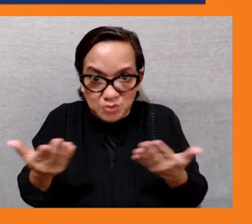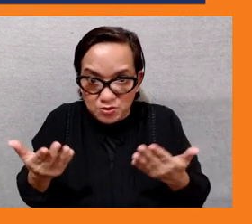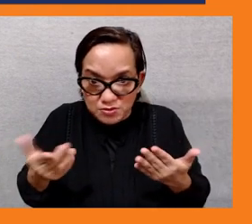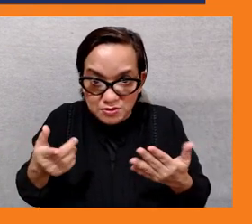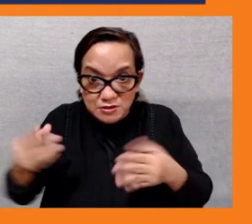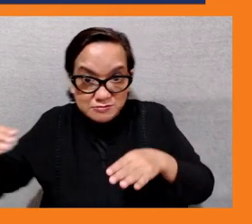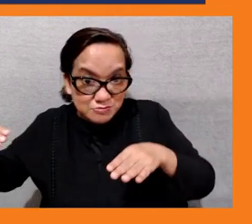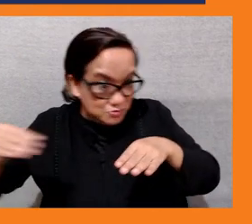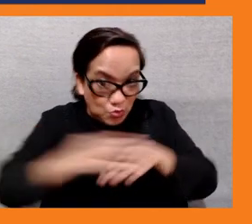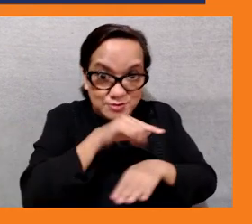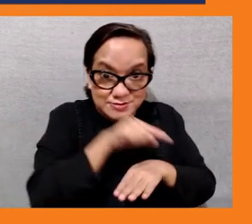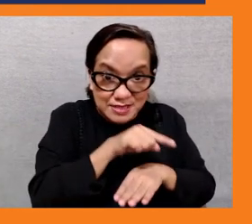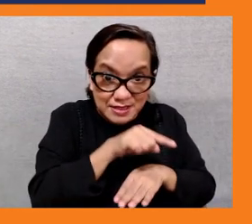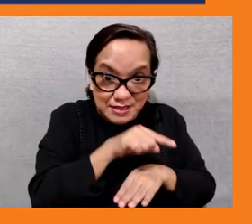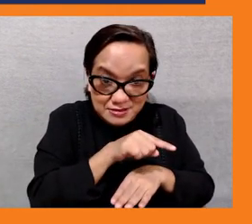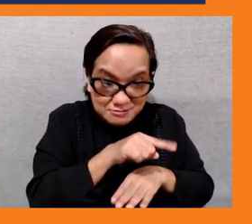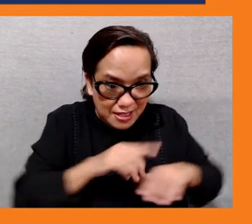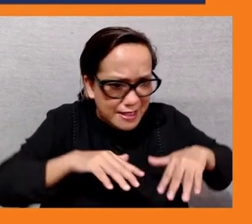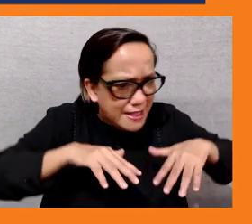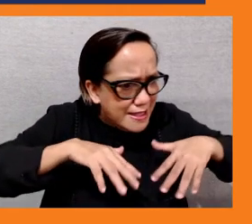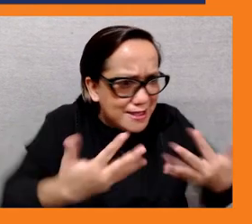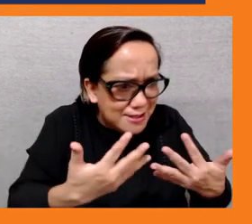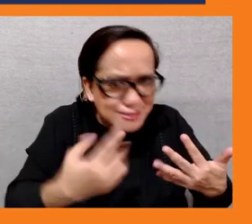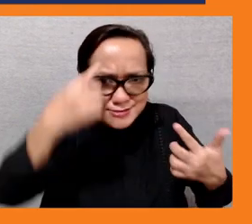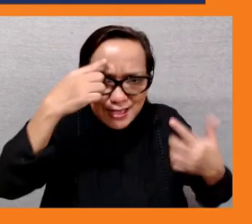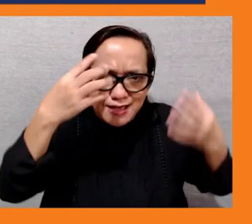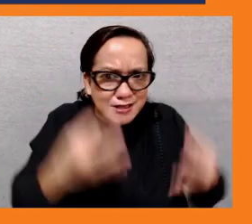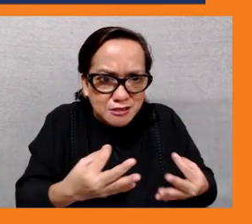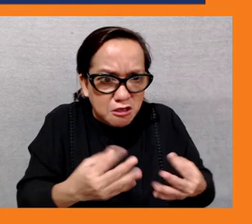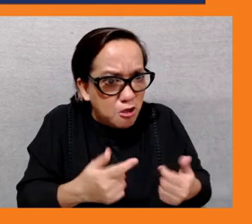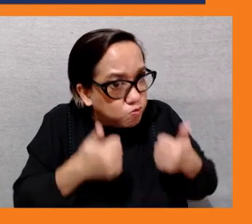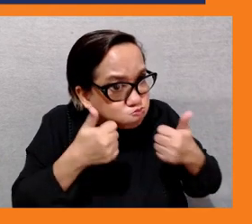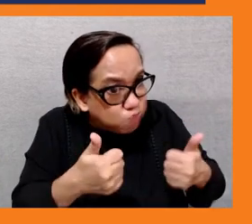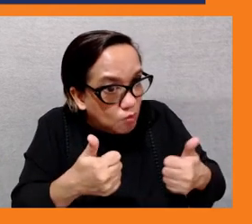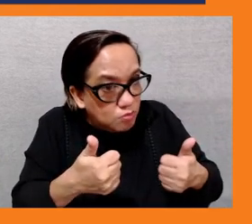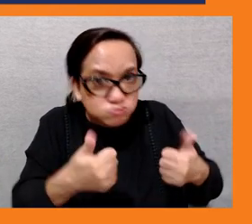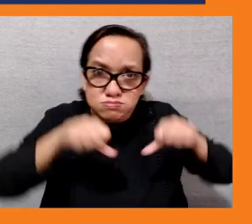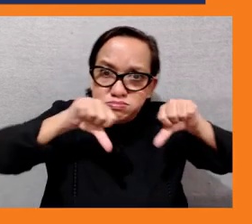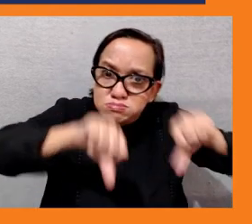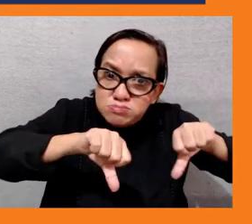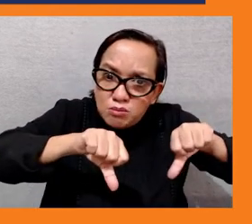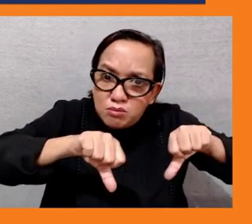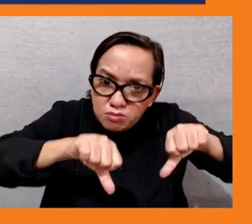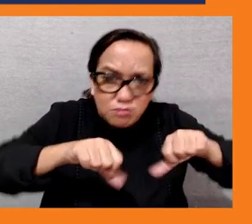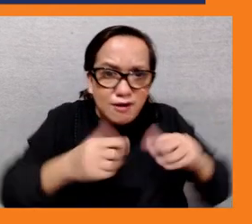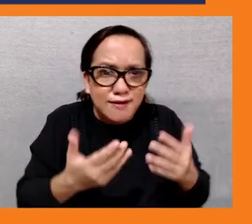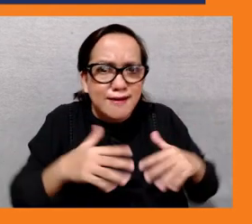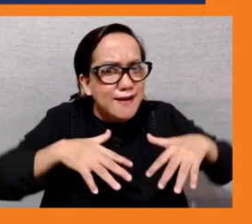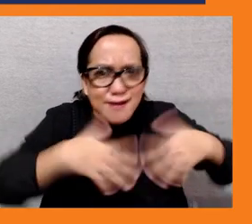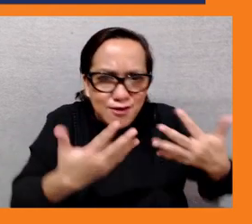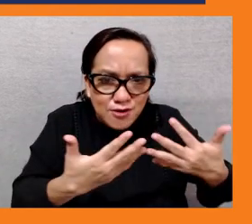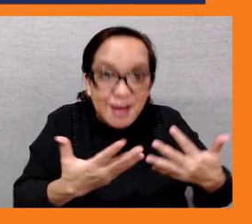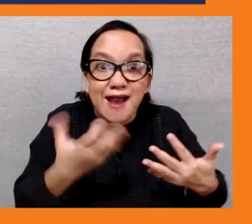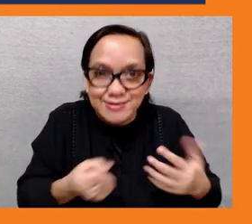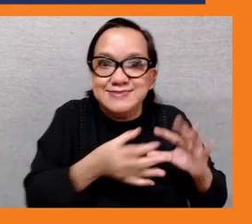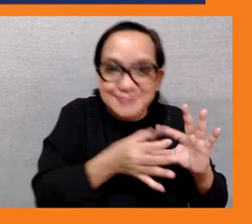i think cooperation and a multi-dimensional approach is really essential for just transition because it brings those